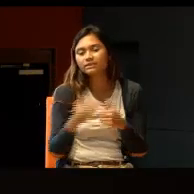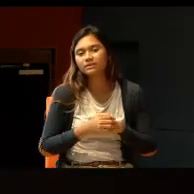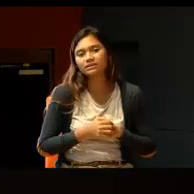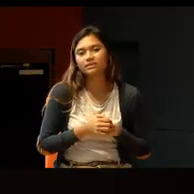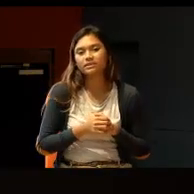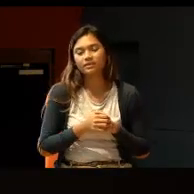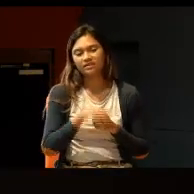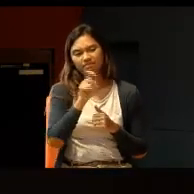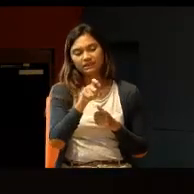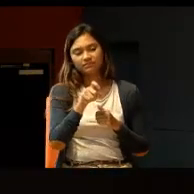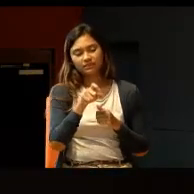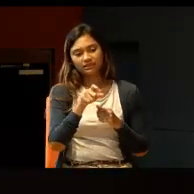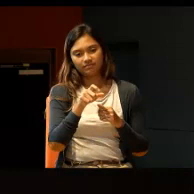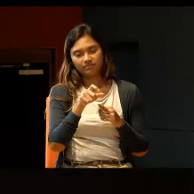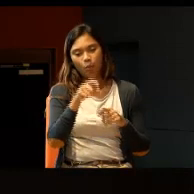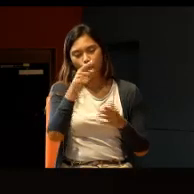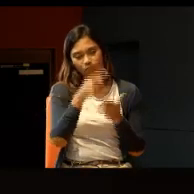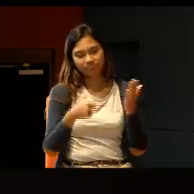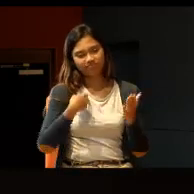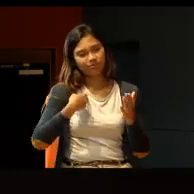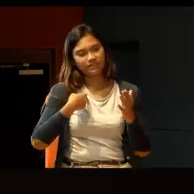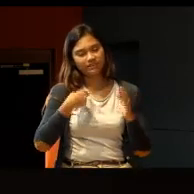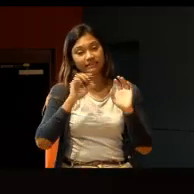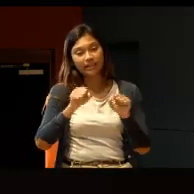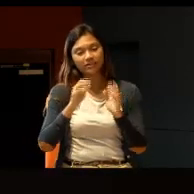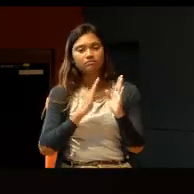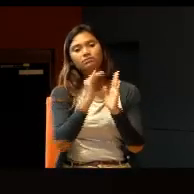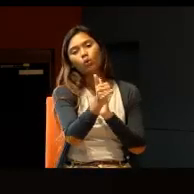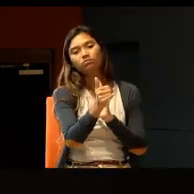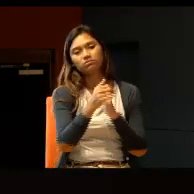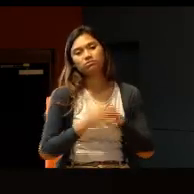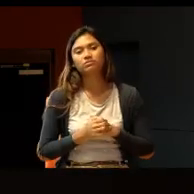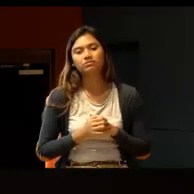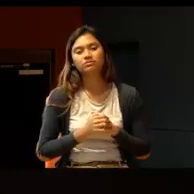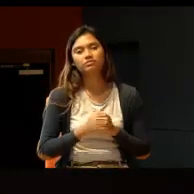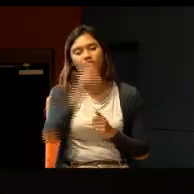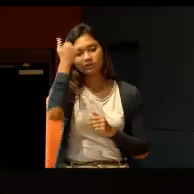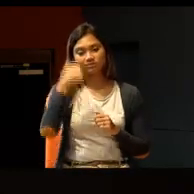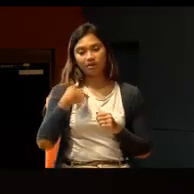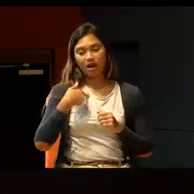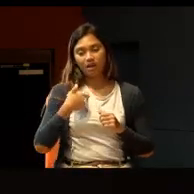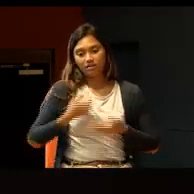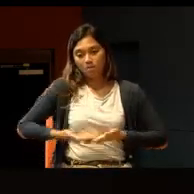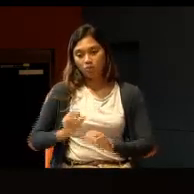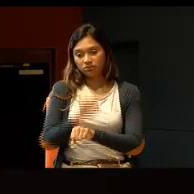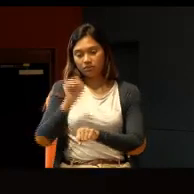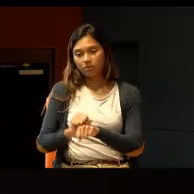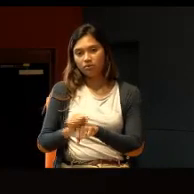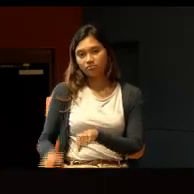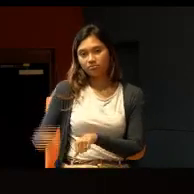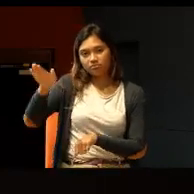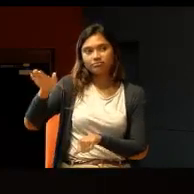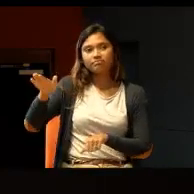larger than ourselves. Sometimes, because I have lived in Singapore all my life, I am now 35 years old.